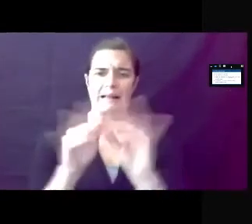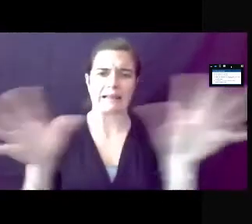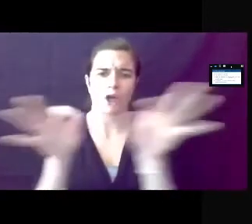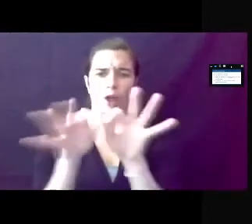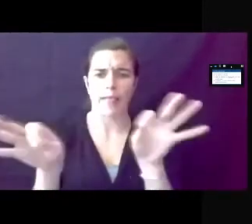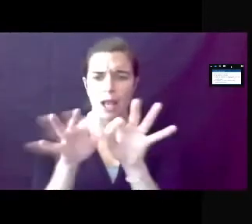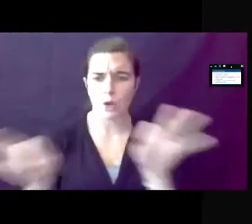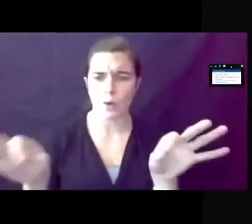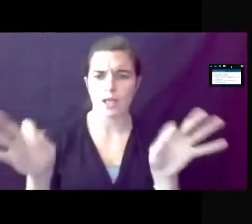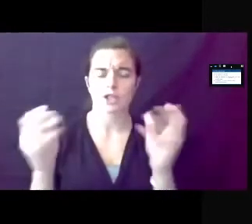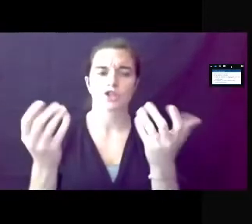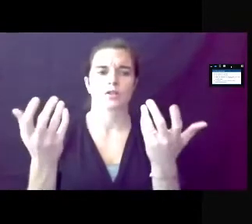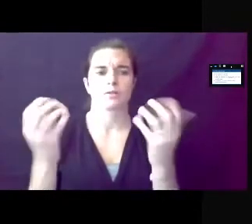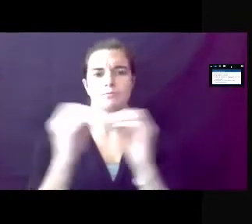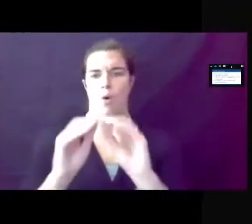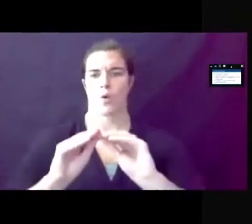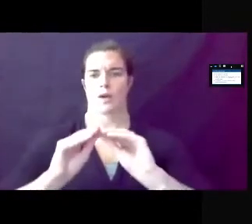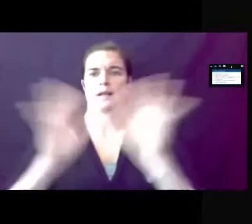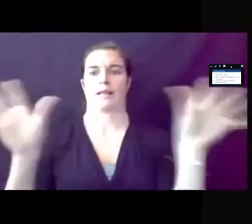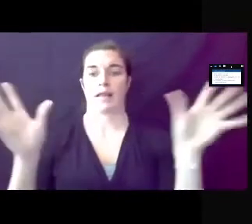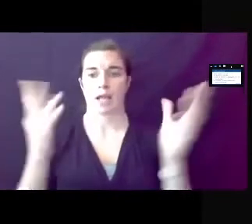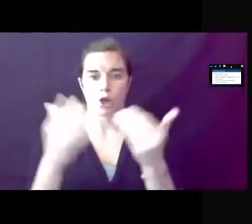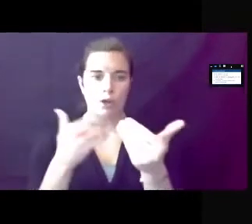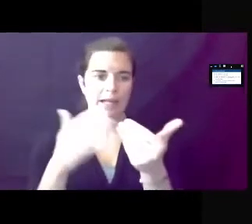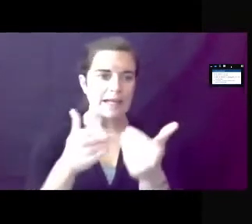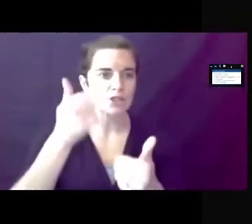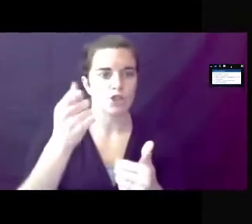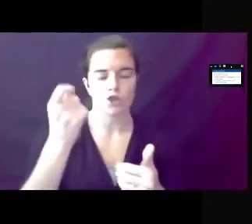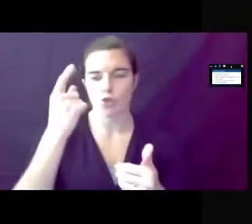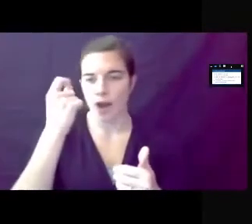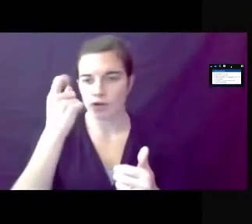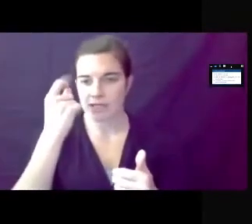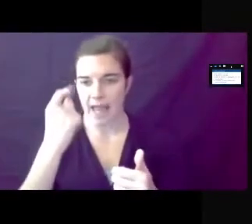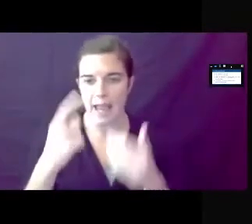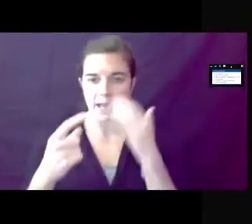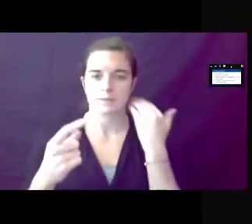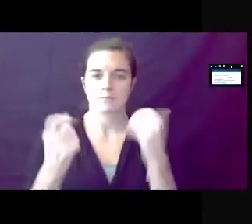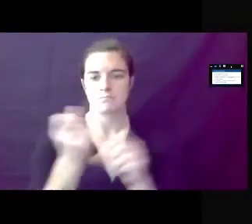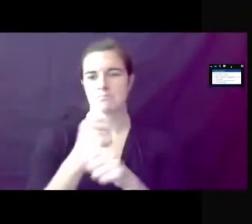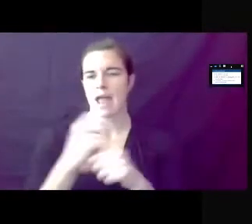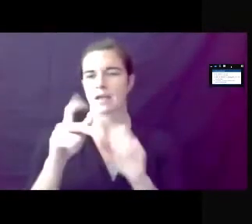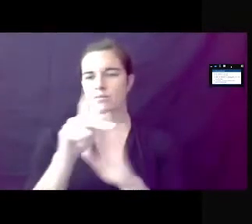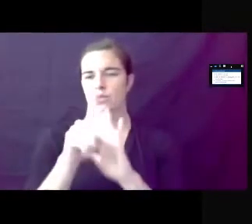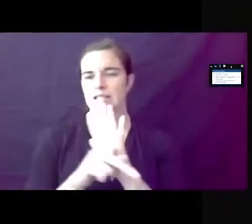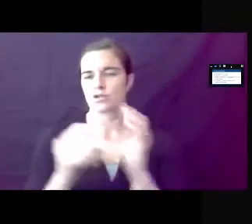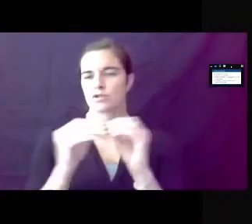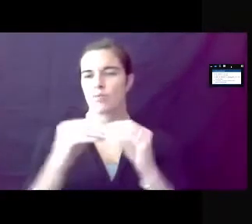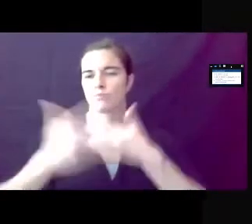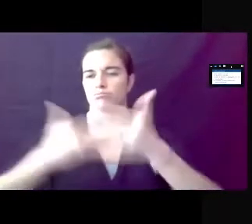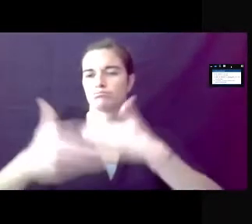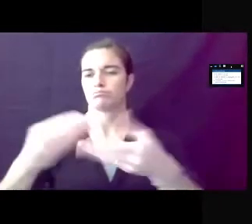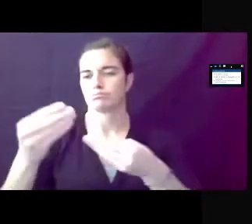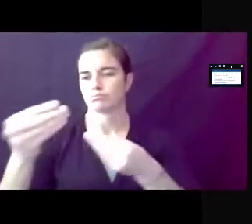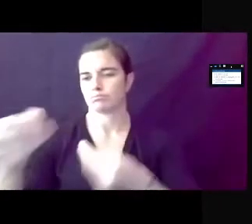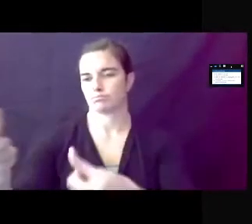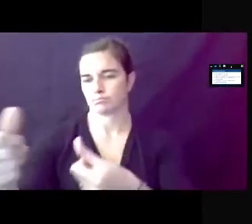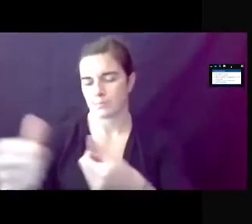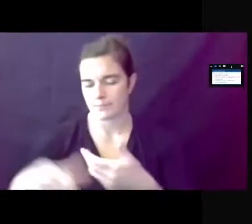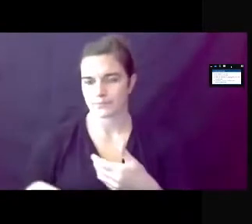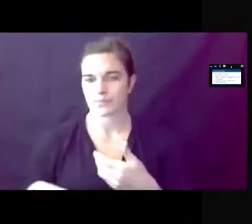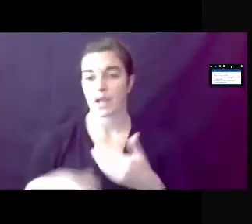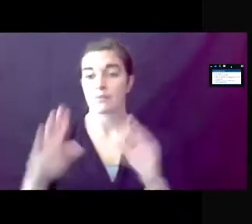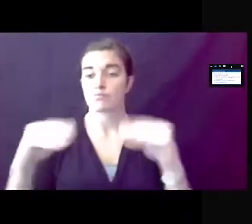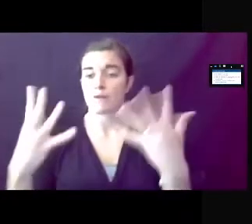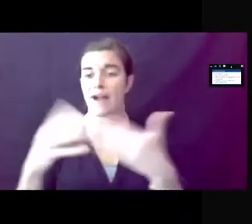logically-oriented, organized, easier to understand. It streamlines procedures. And it provides flexibility in the